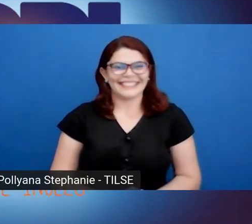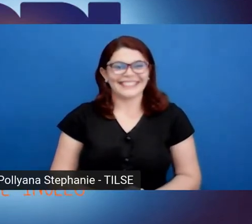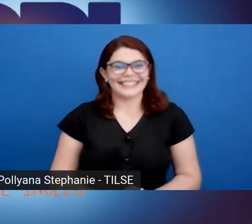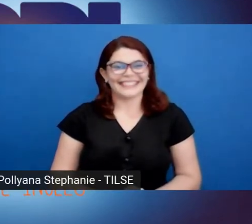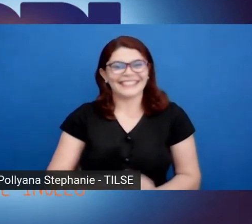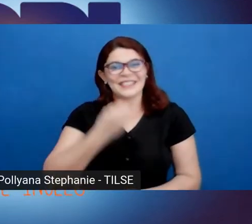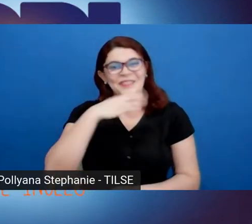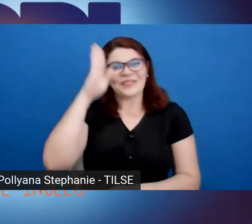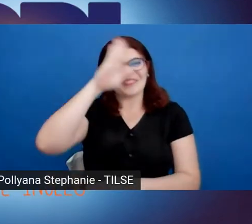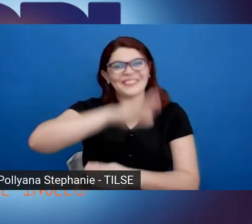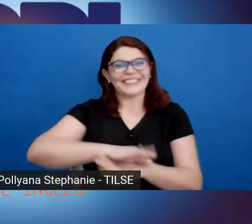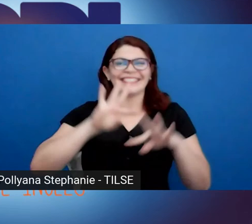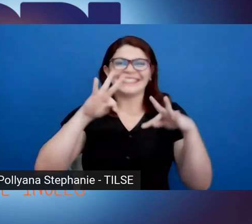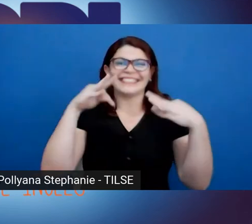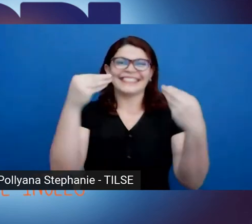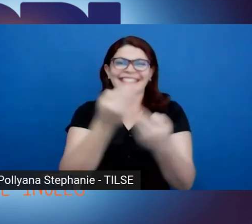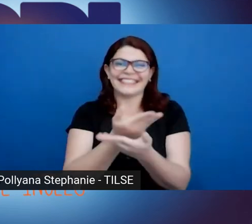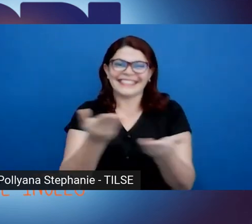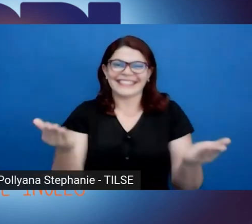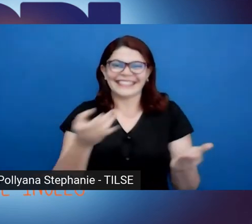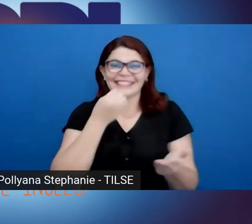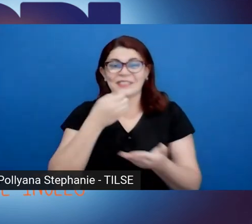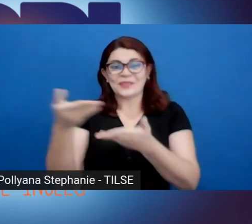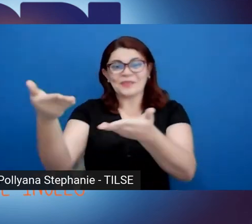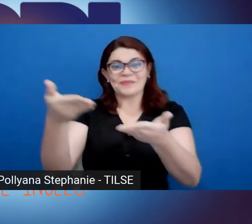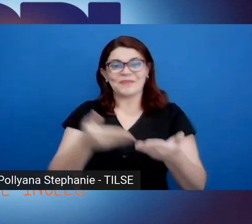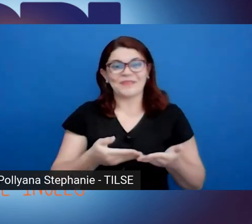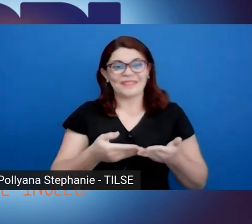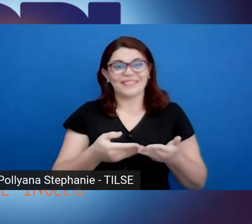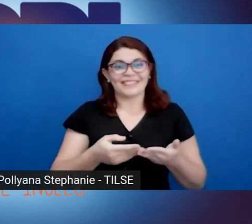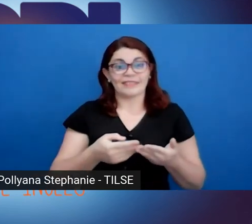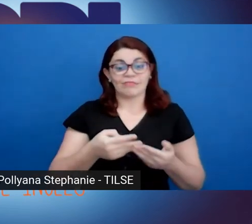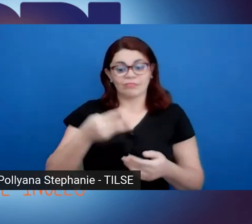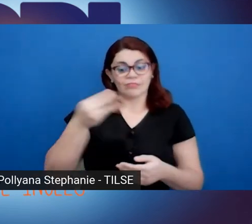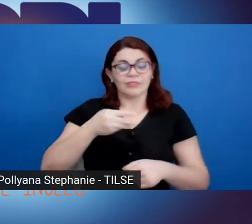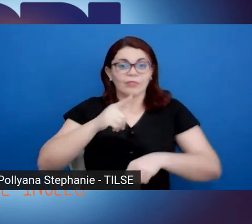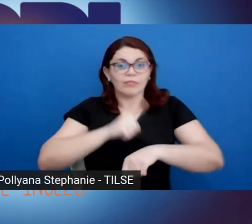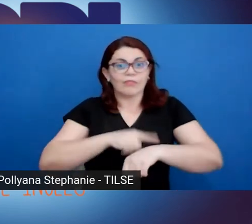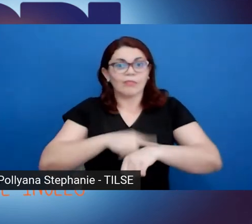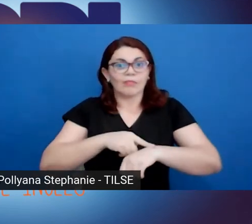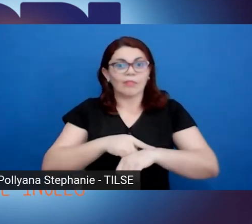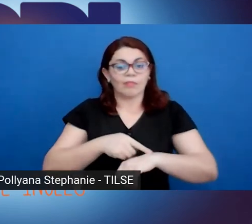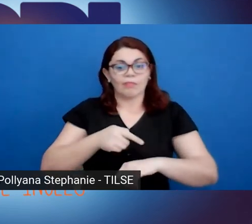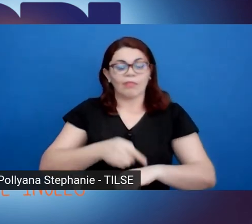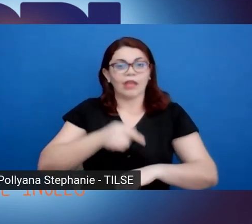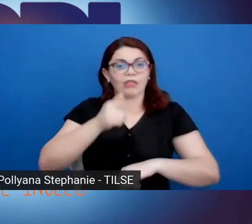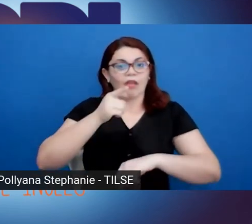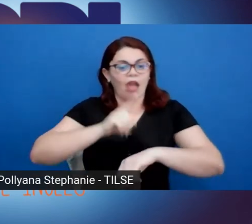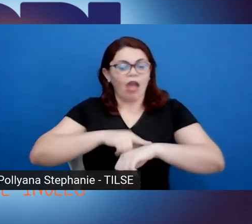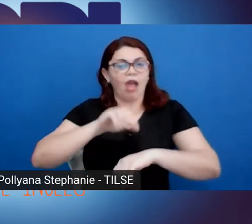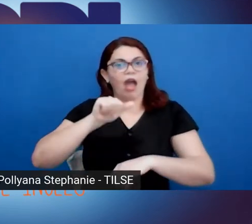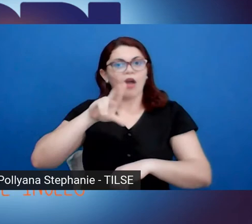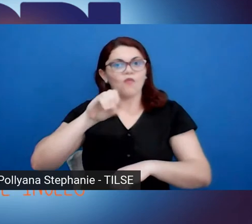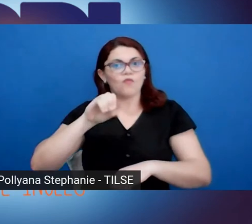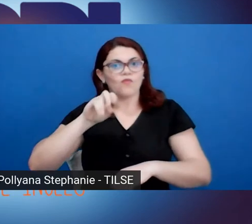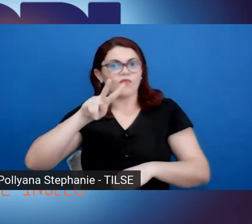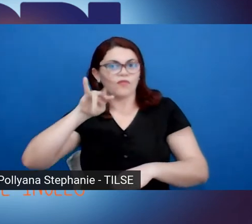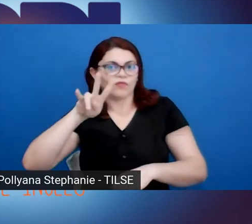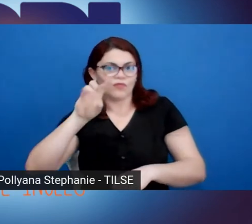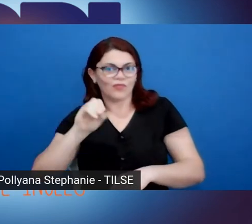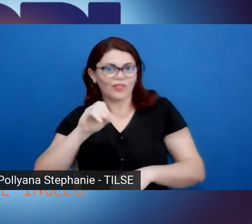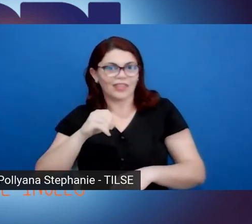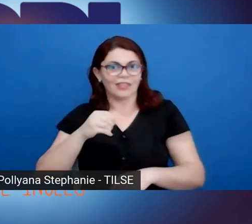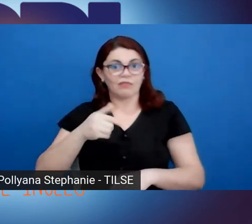Good afternoon, everyone. Welcome to the third live moment of our event, the second plenary of